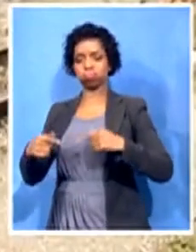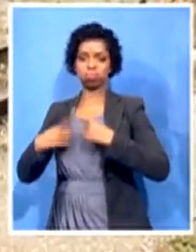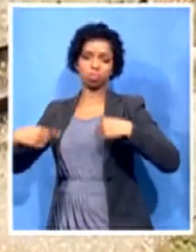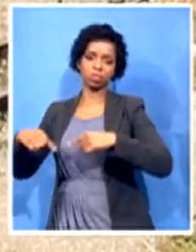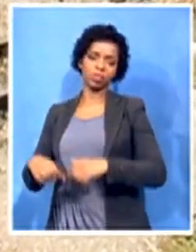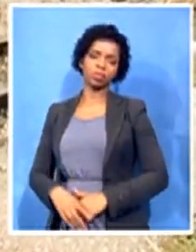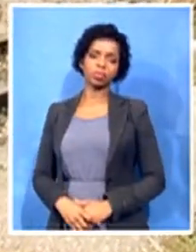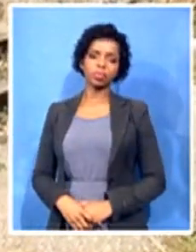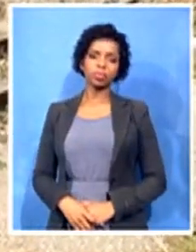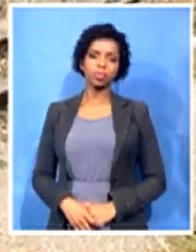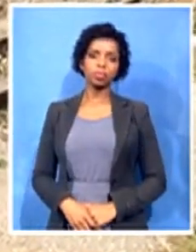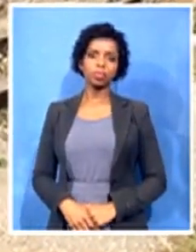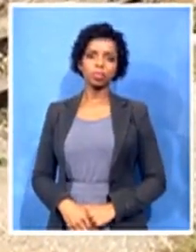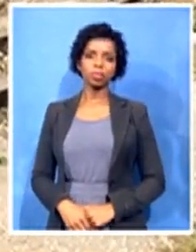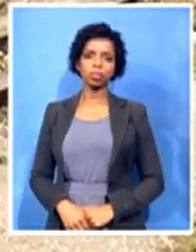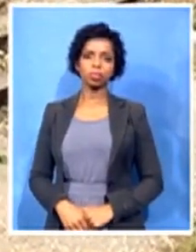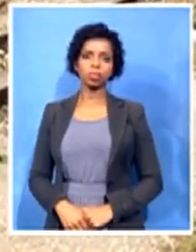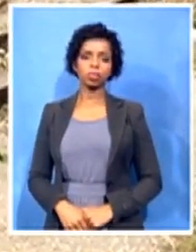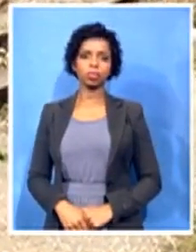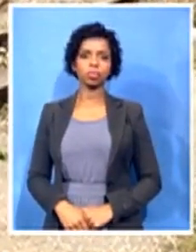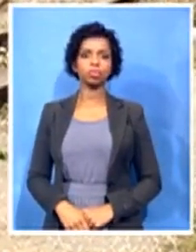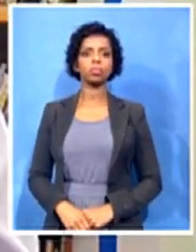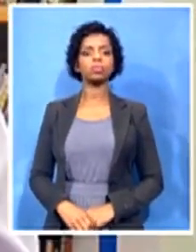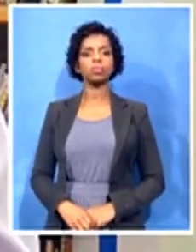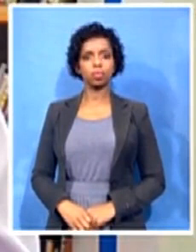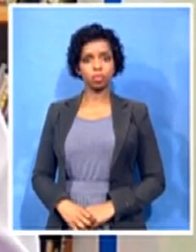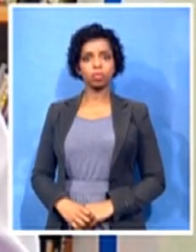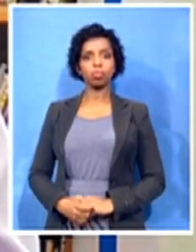The lack of sports grounds is also an issue.